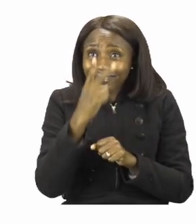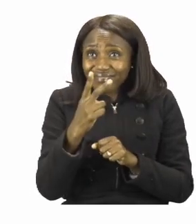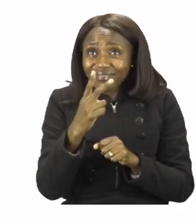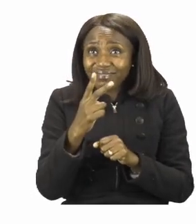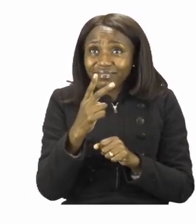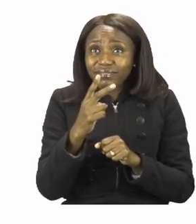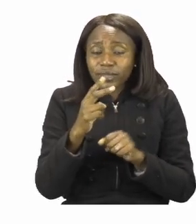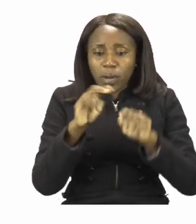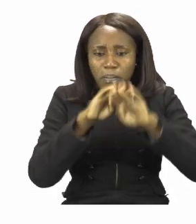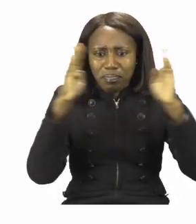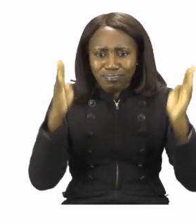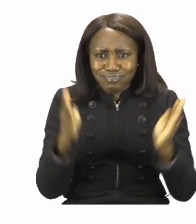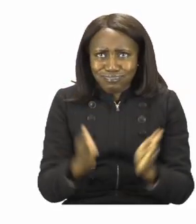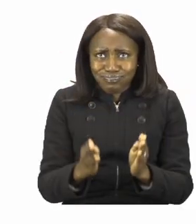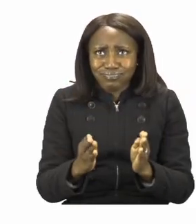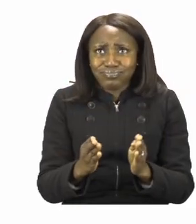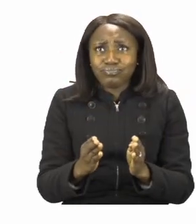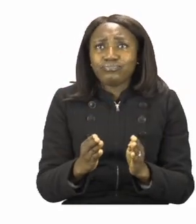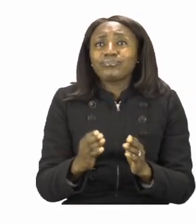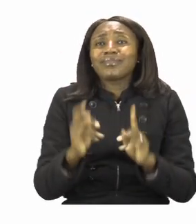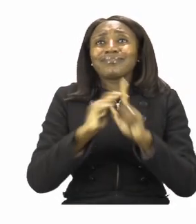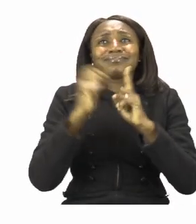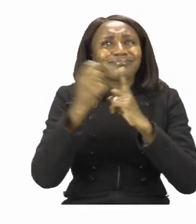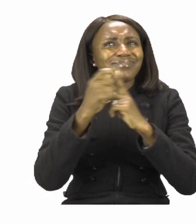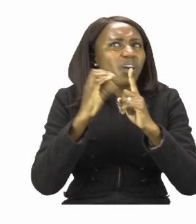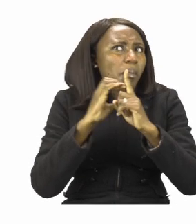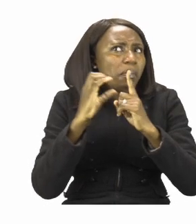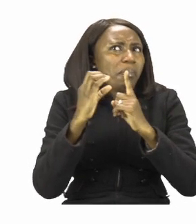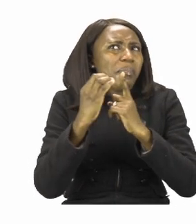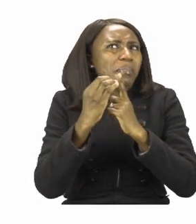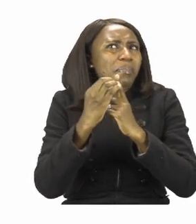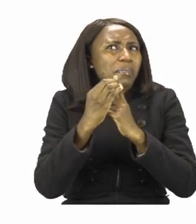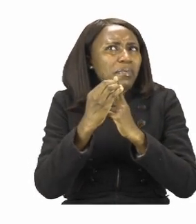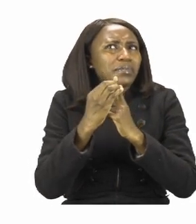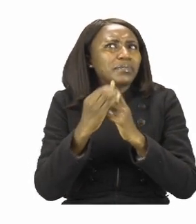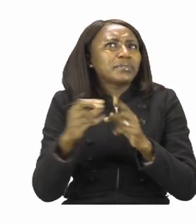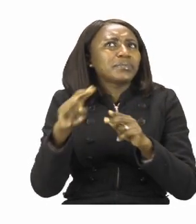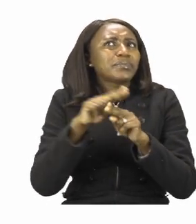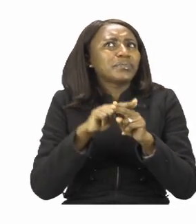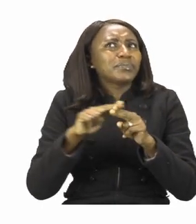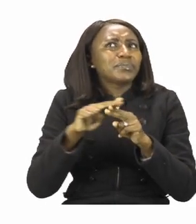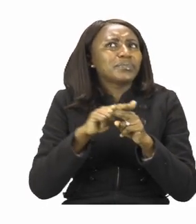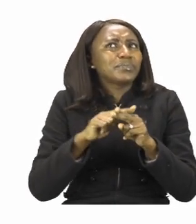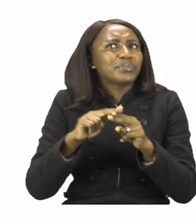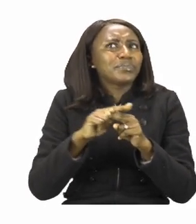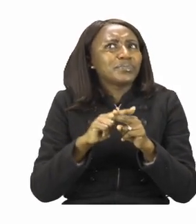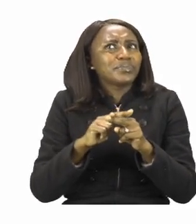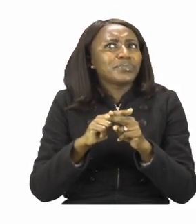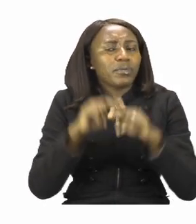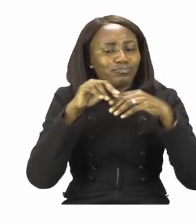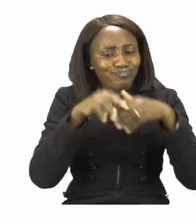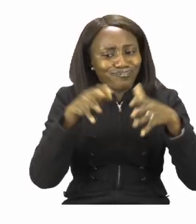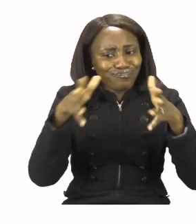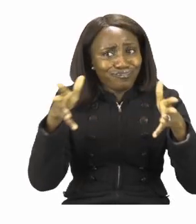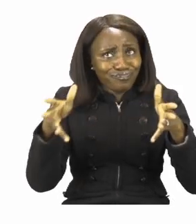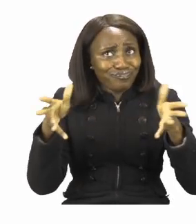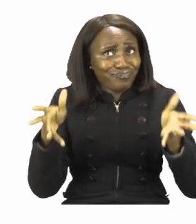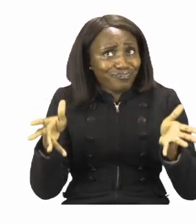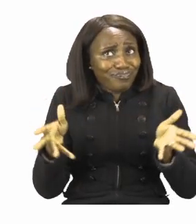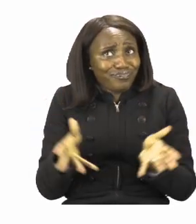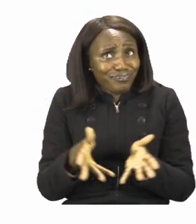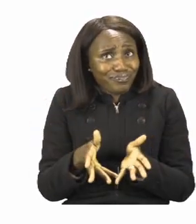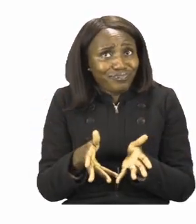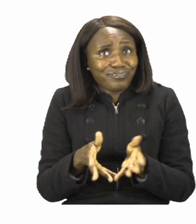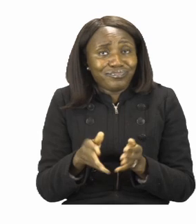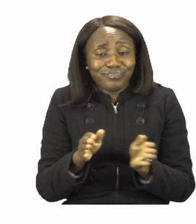a traditional pot. That one is used especially in our rural homes. The